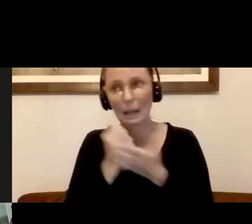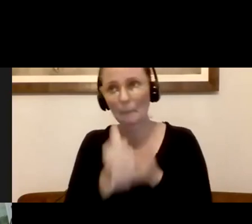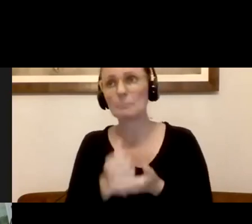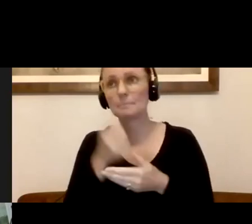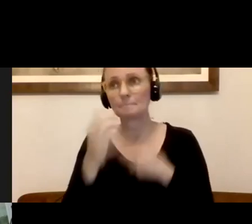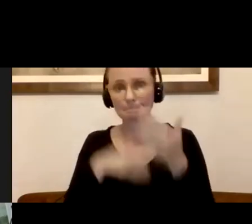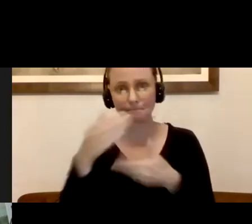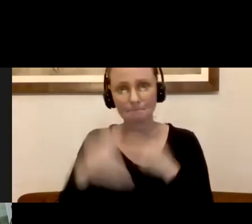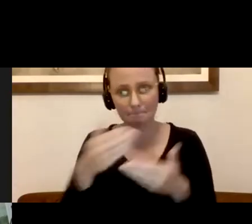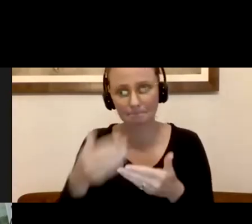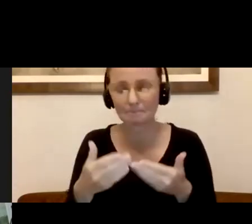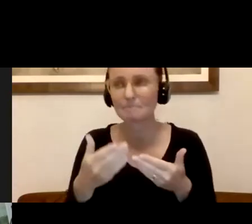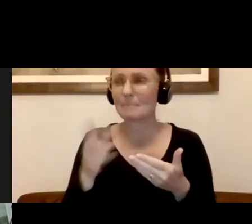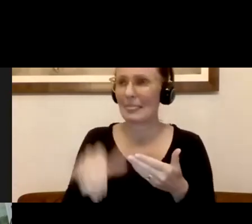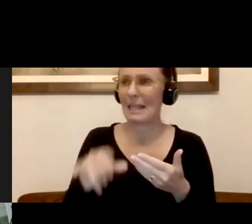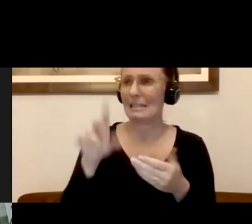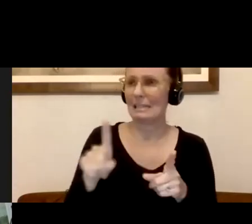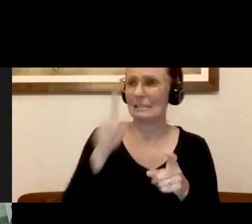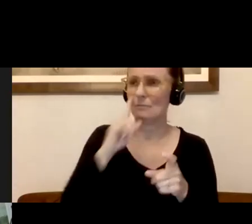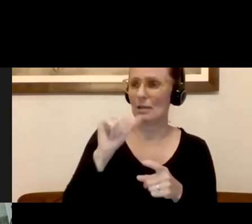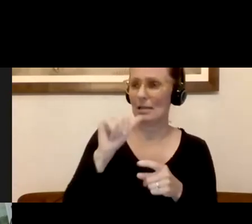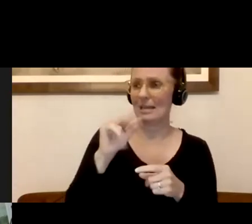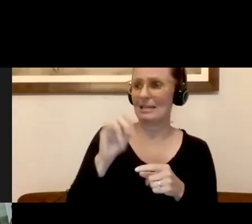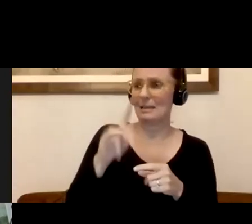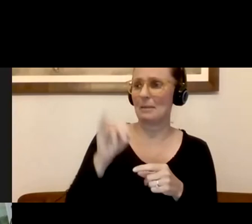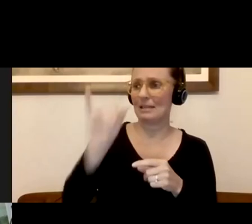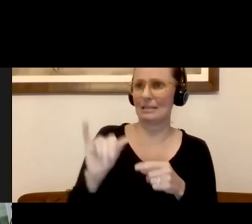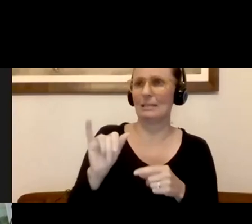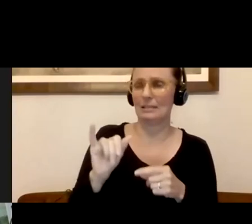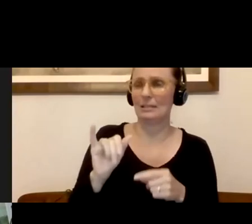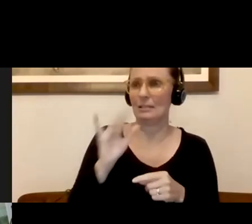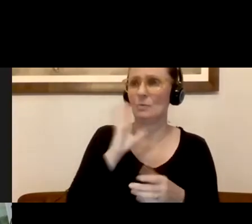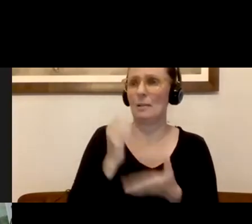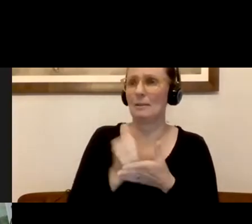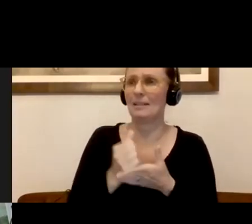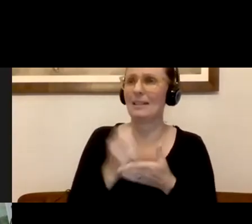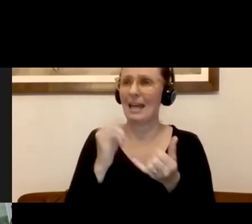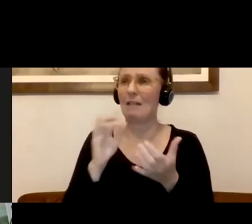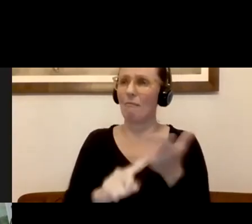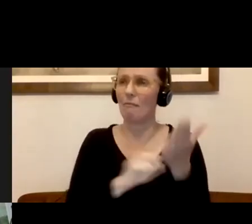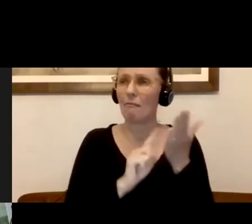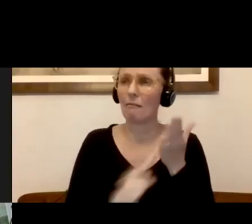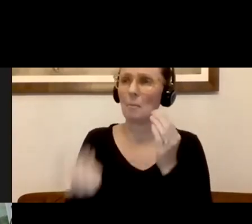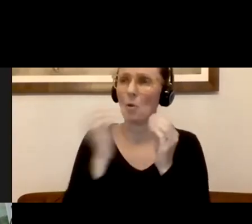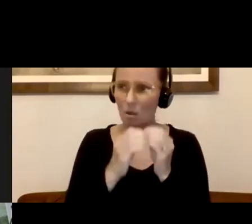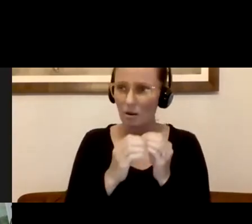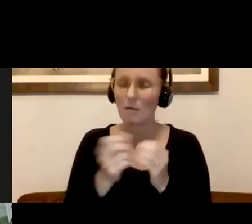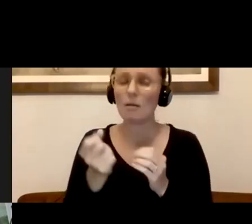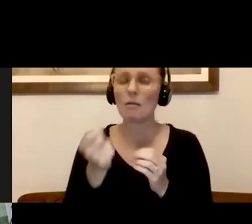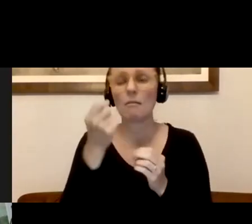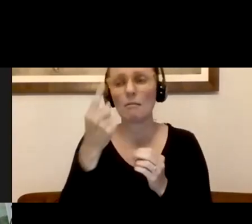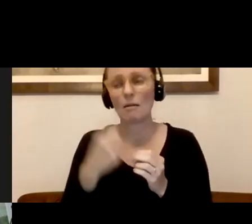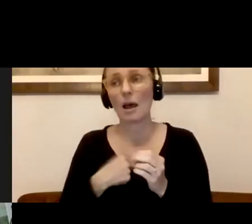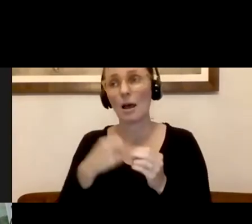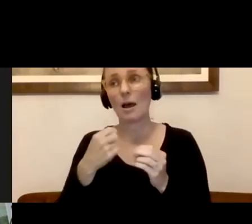how the antibody tests are going to be working so that we can move it forward. So it's something that we're exploring. I encourage people and remind people again,